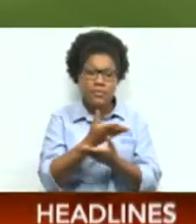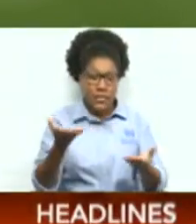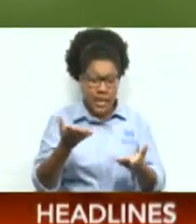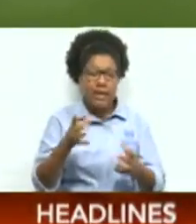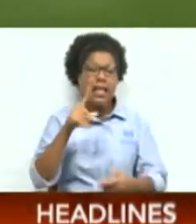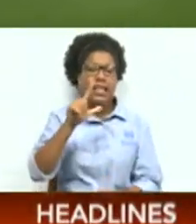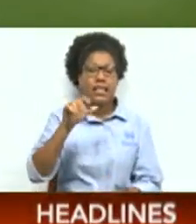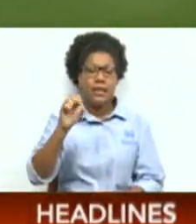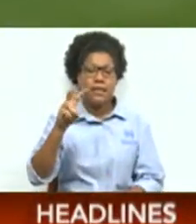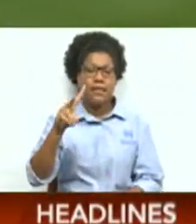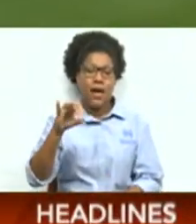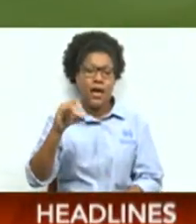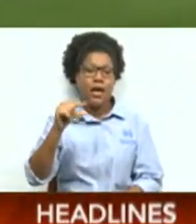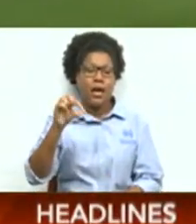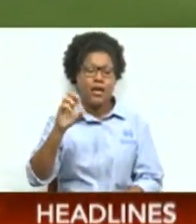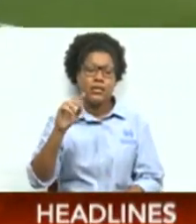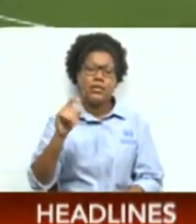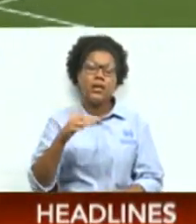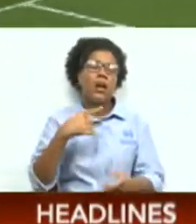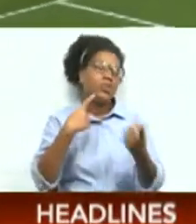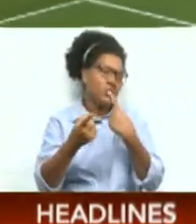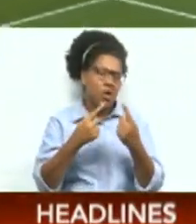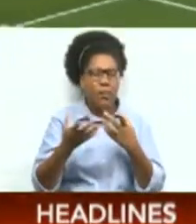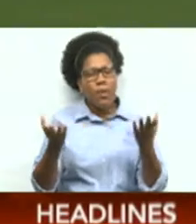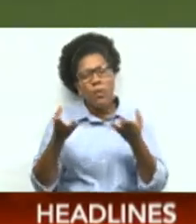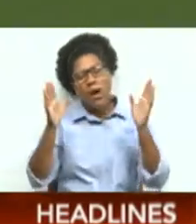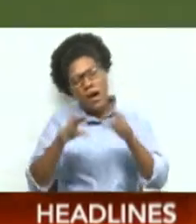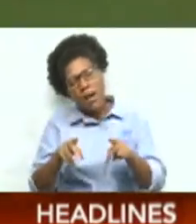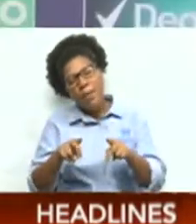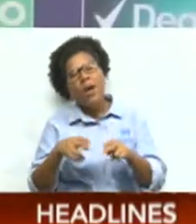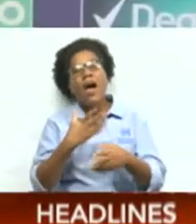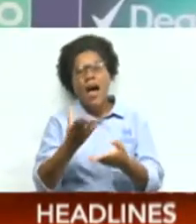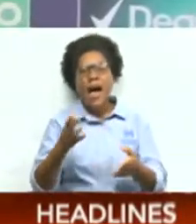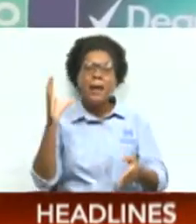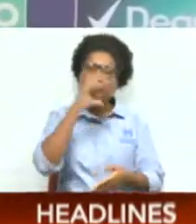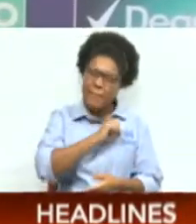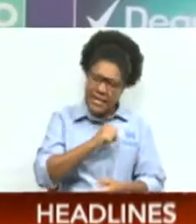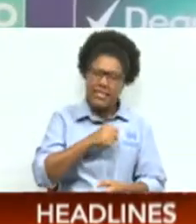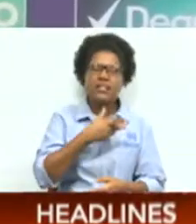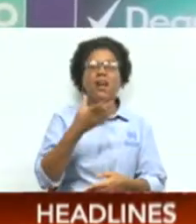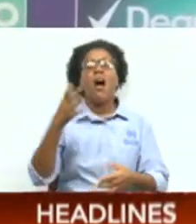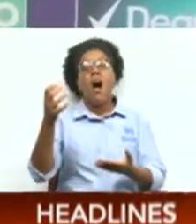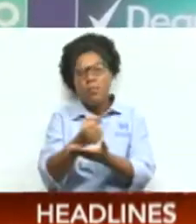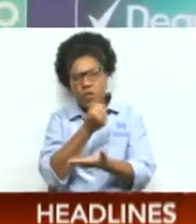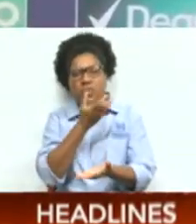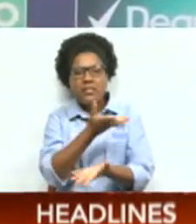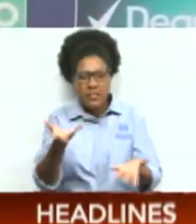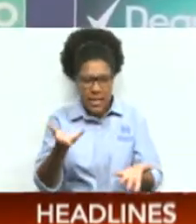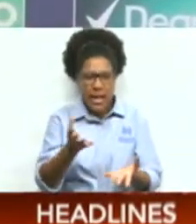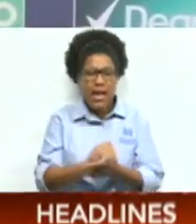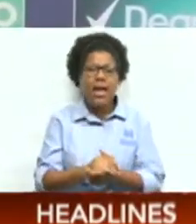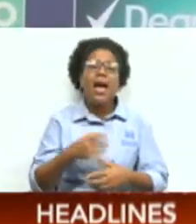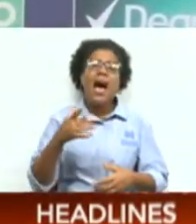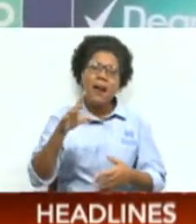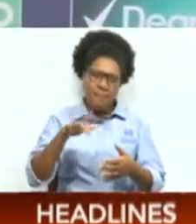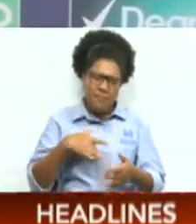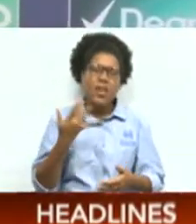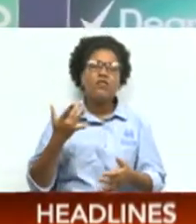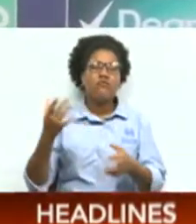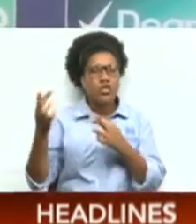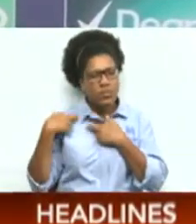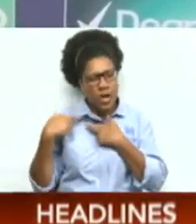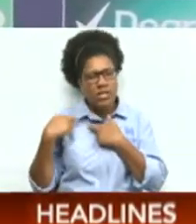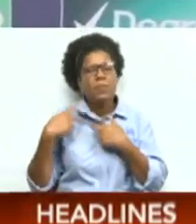Garcia commented on the chances wasted by the Warriors. I took responsibility for those chances. I took